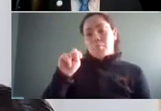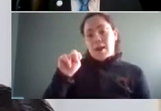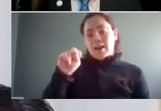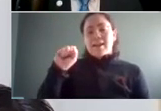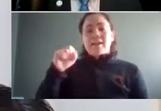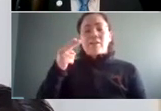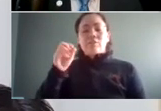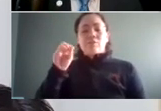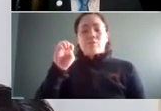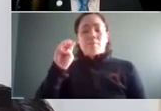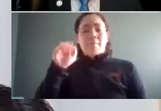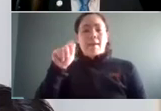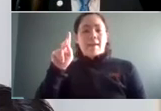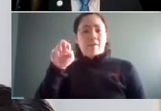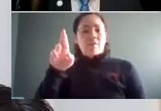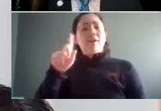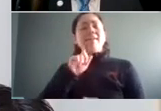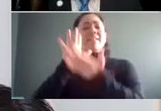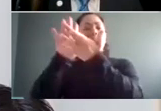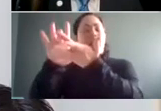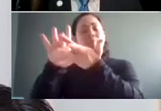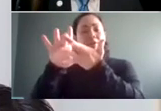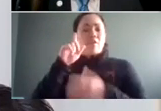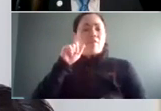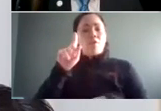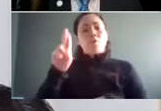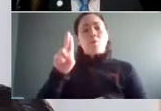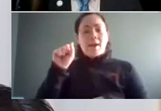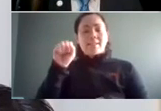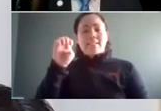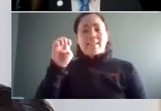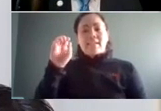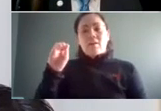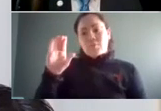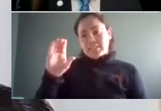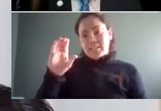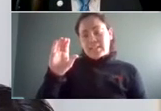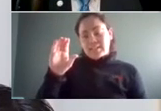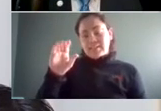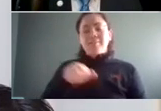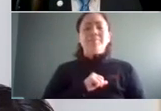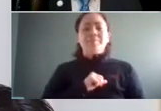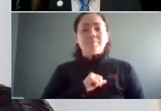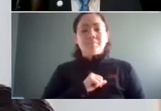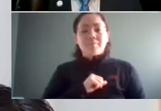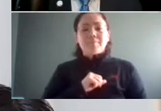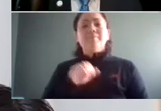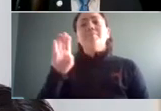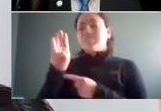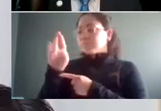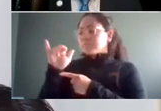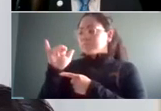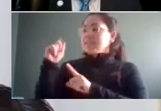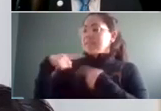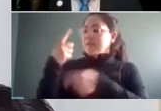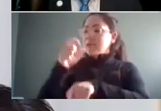Outreach Education Coordinator for the Indianapolis District of the US Equal Employment Opportunity Commission. Brian has been working with